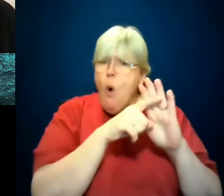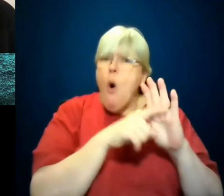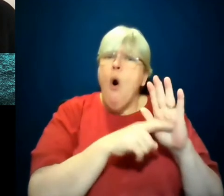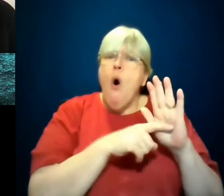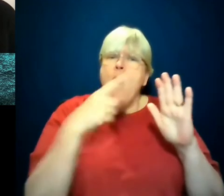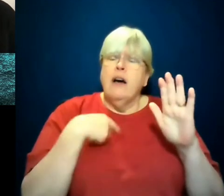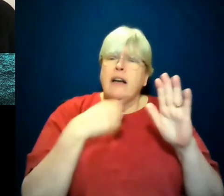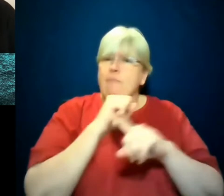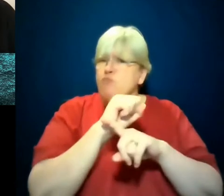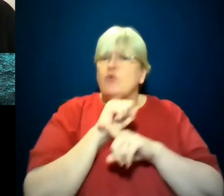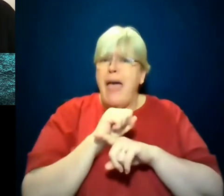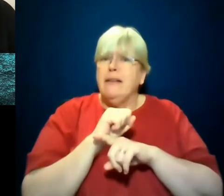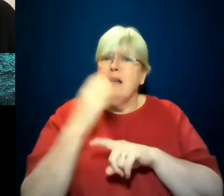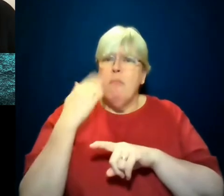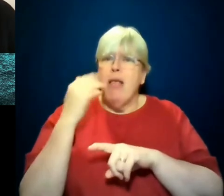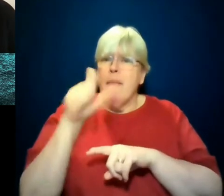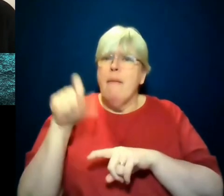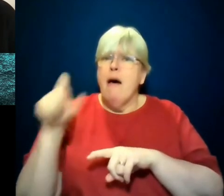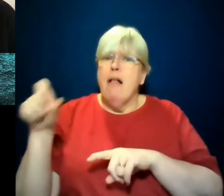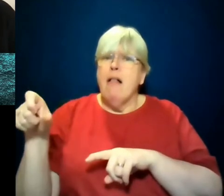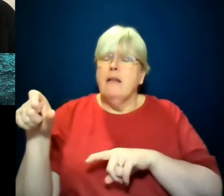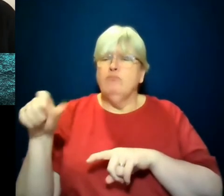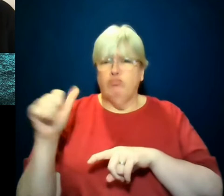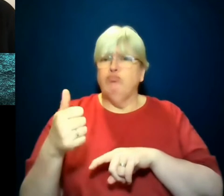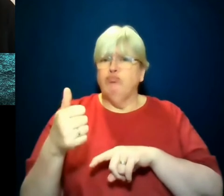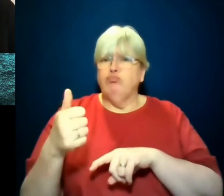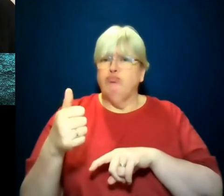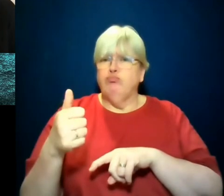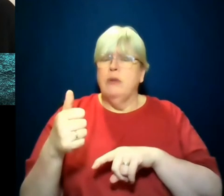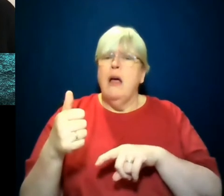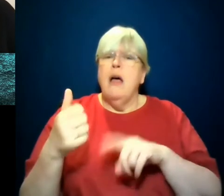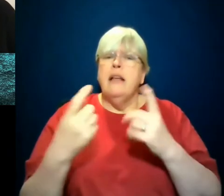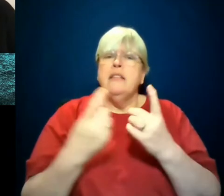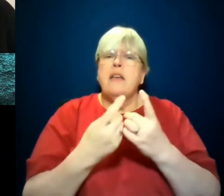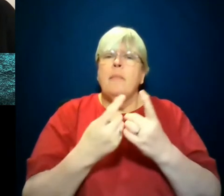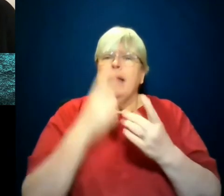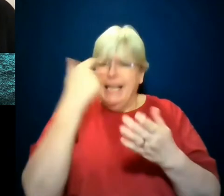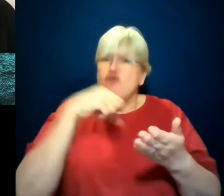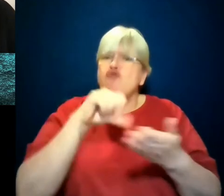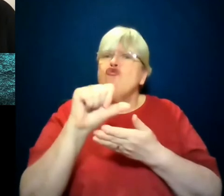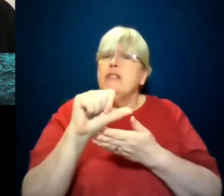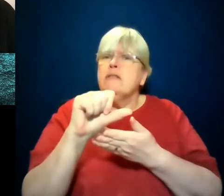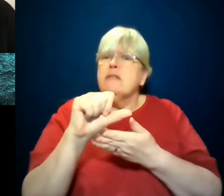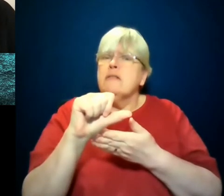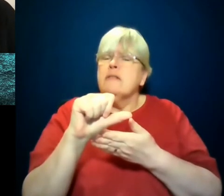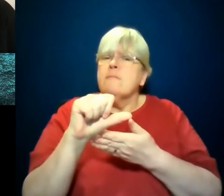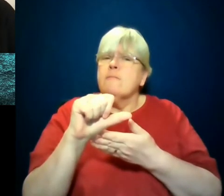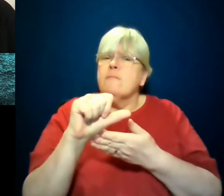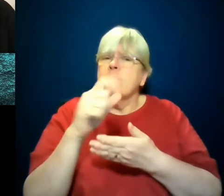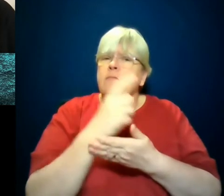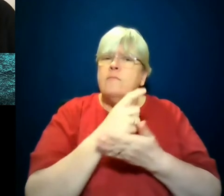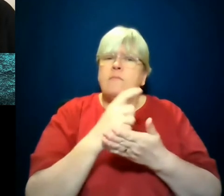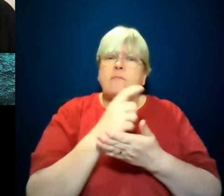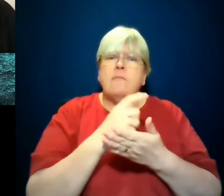Black folks, uh, that if we wore the badge too, that would be some insurance against, uh, milk, you know,